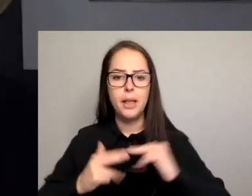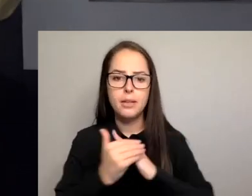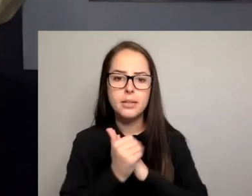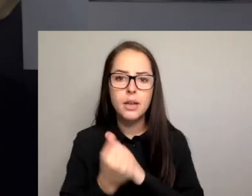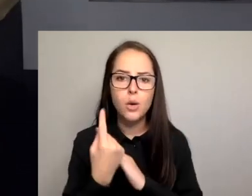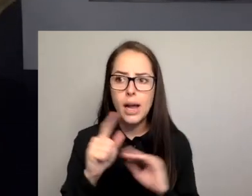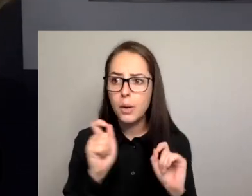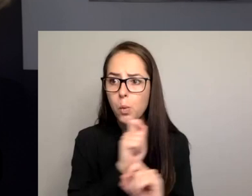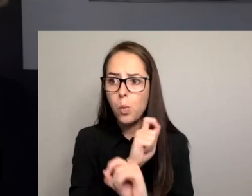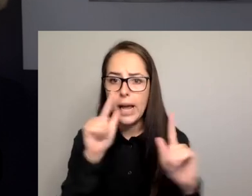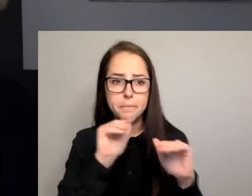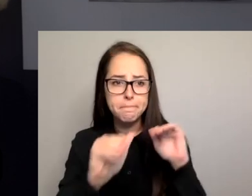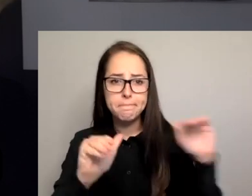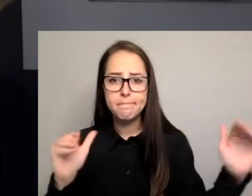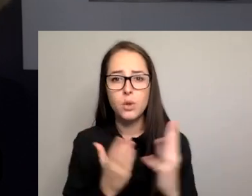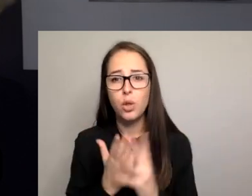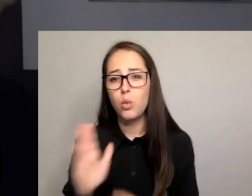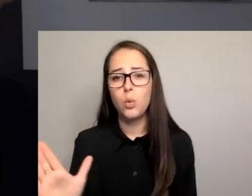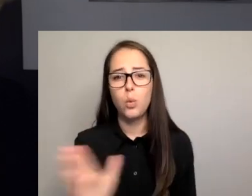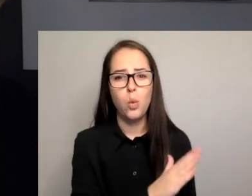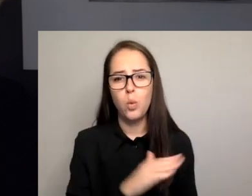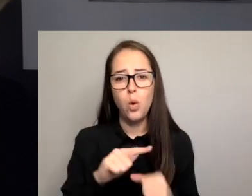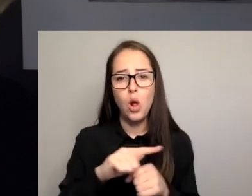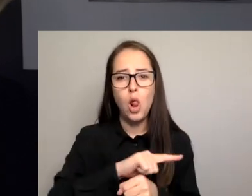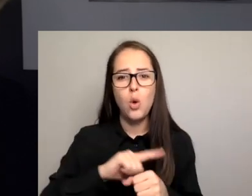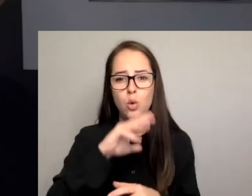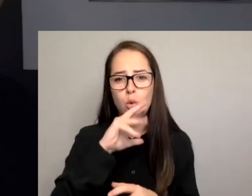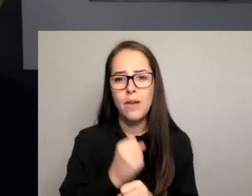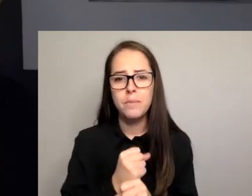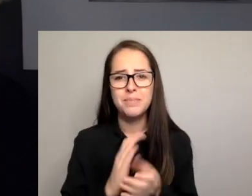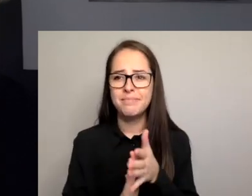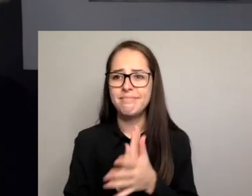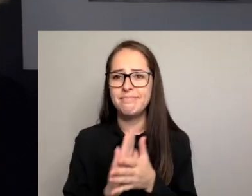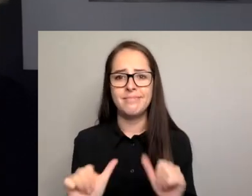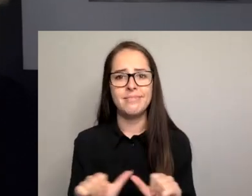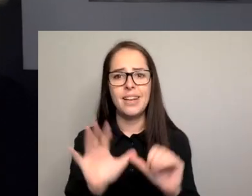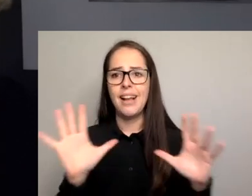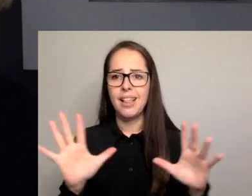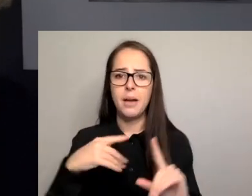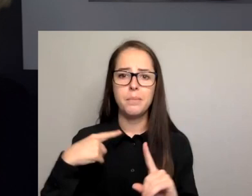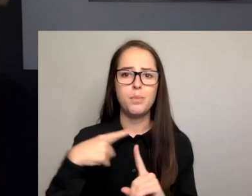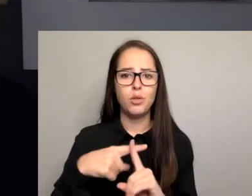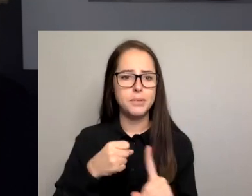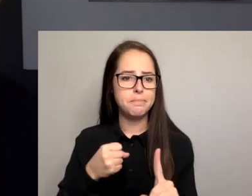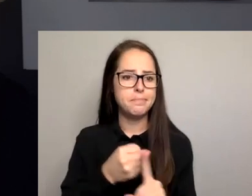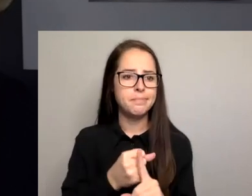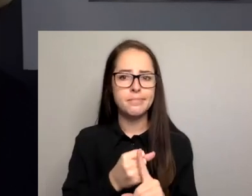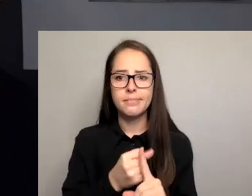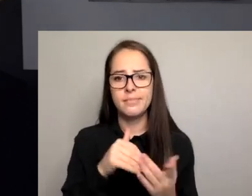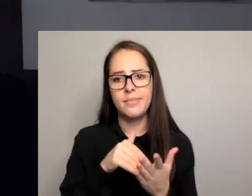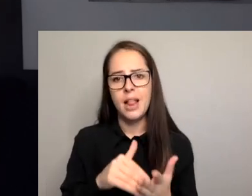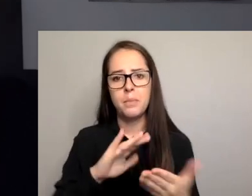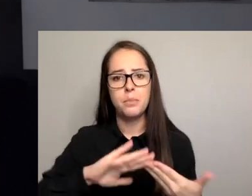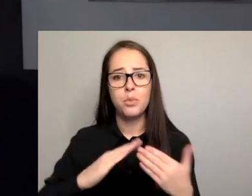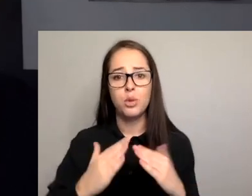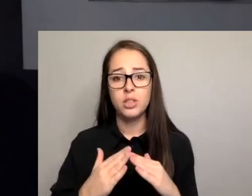across all areas of local government can of course lead to clear positive impacts in our communities. Strong